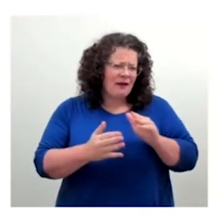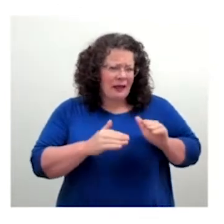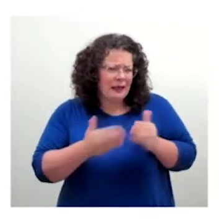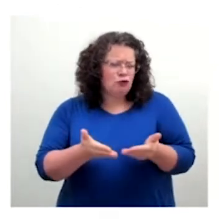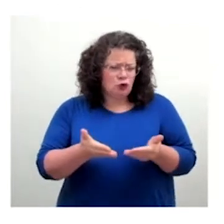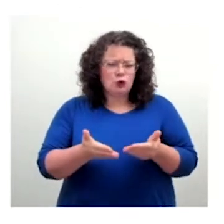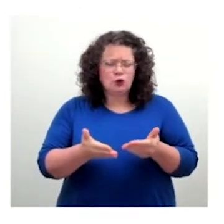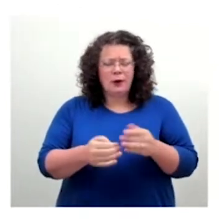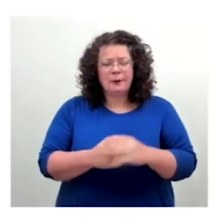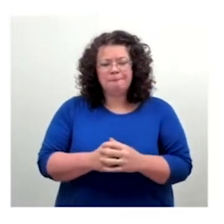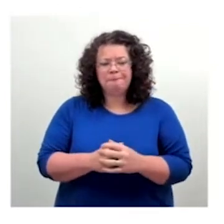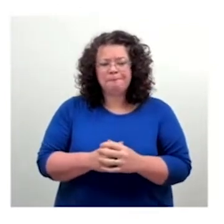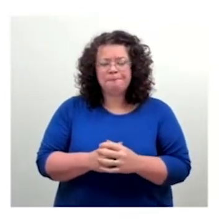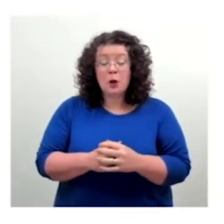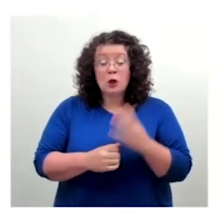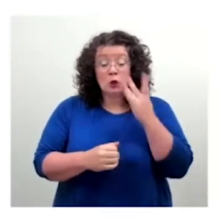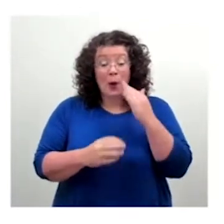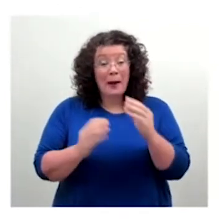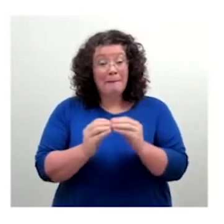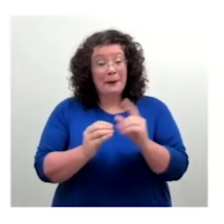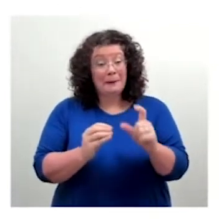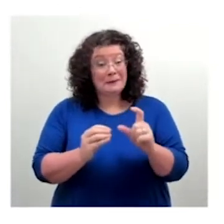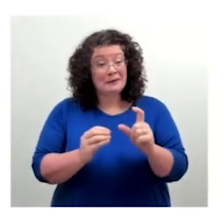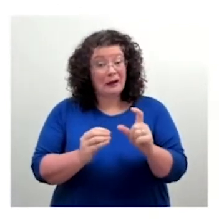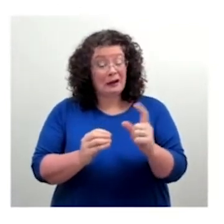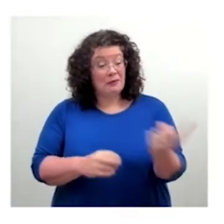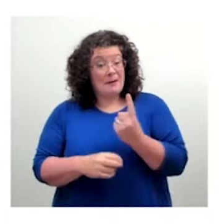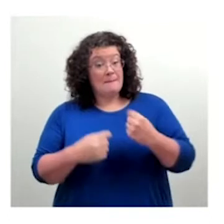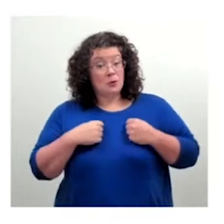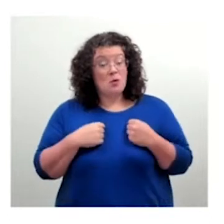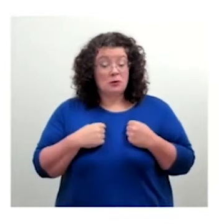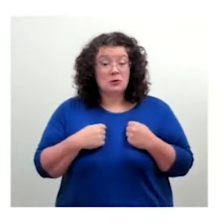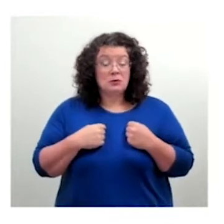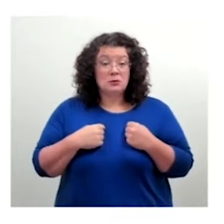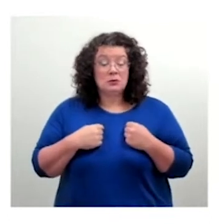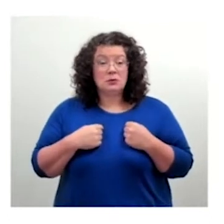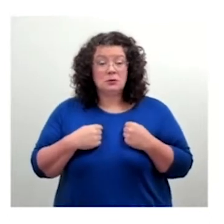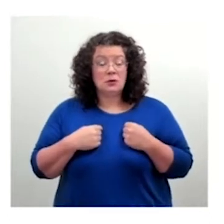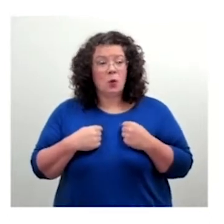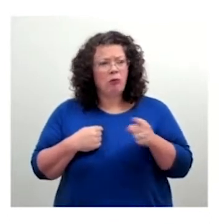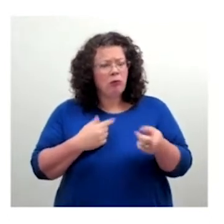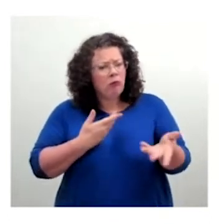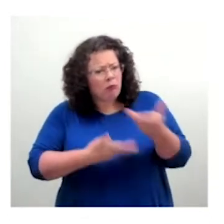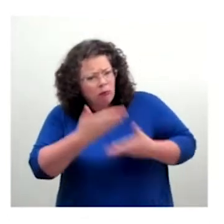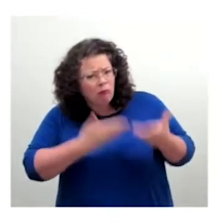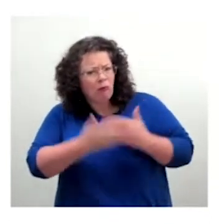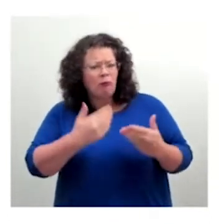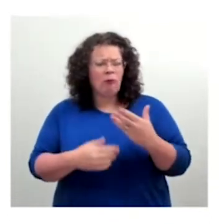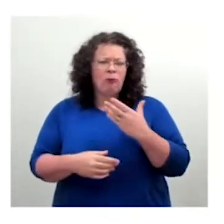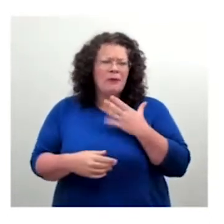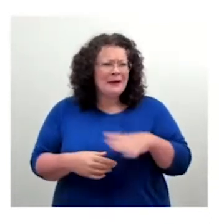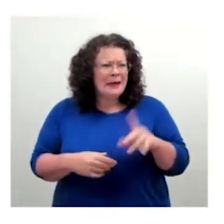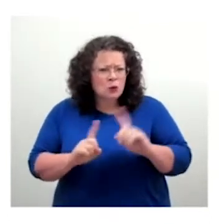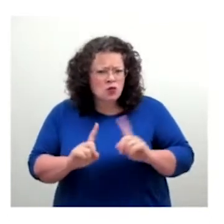with kind of like a vague idea of a brief of what needed to be done, we first needed to evaluate actually what it is